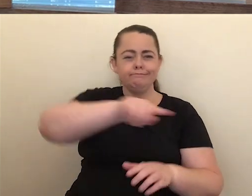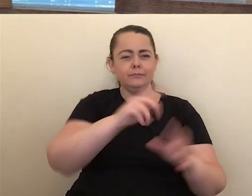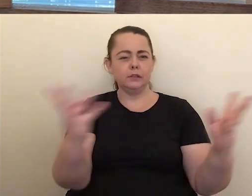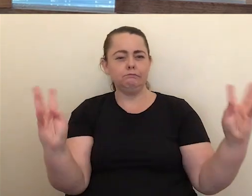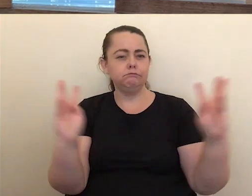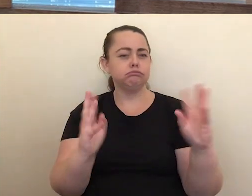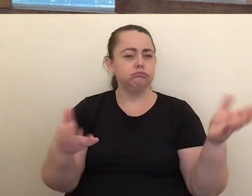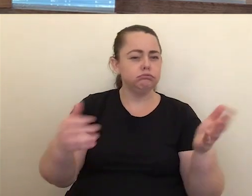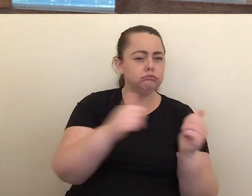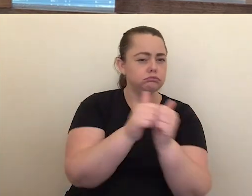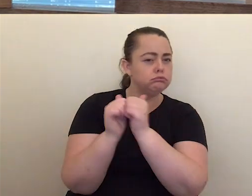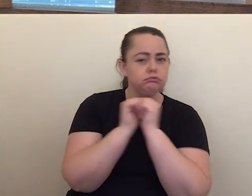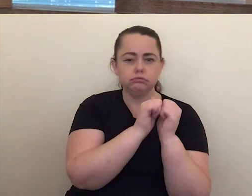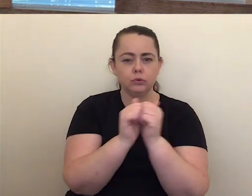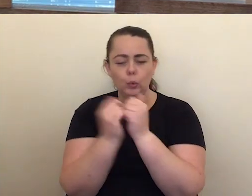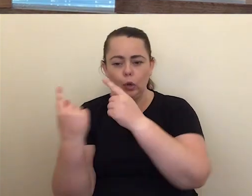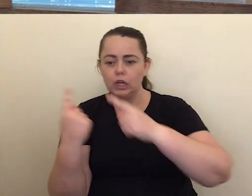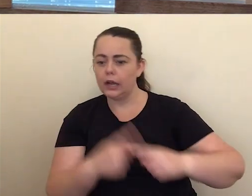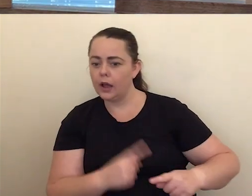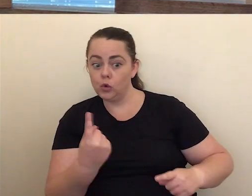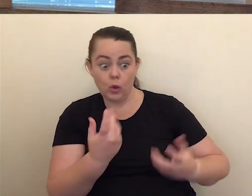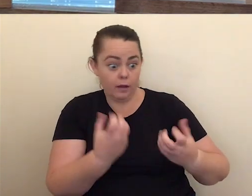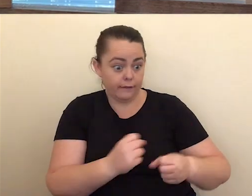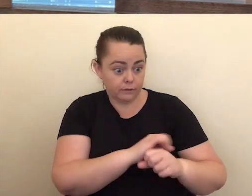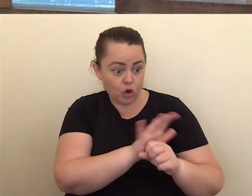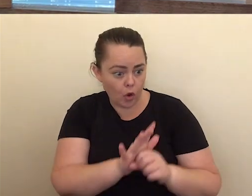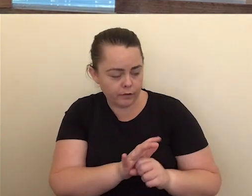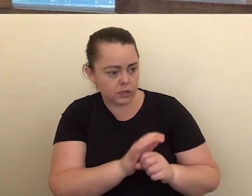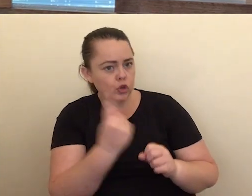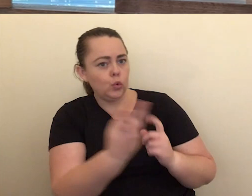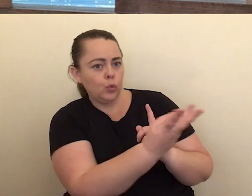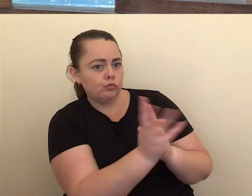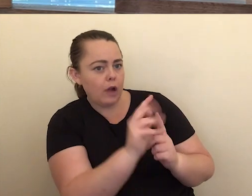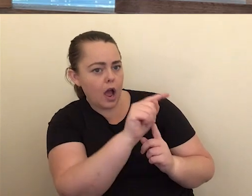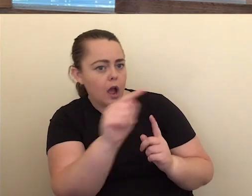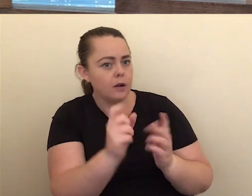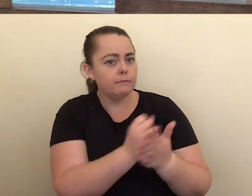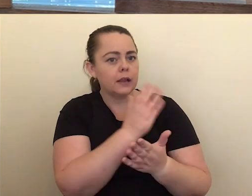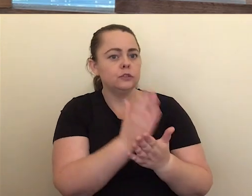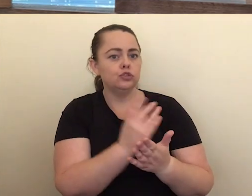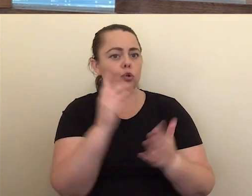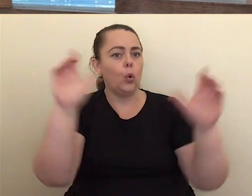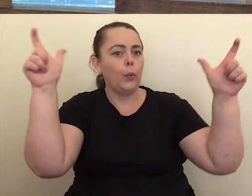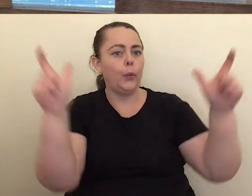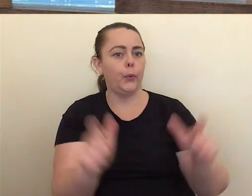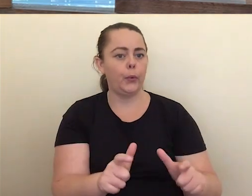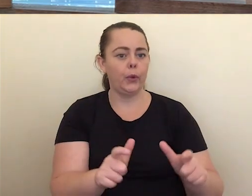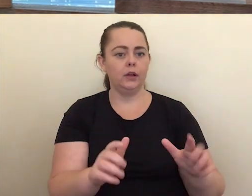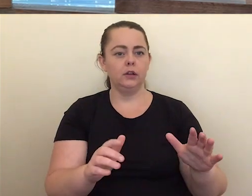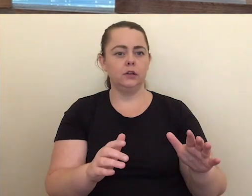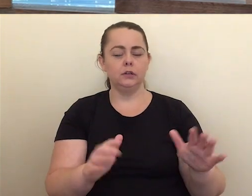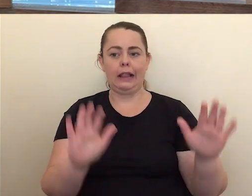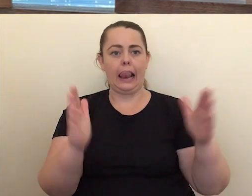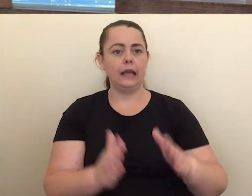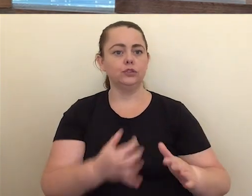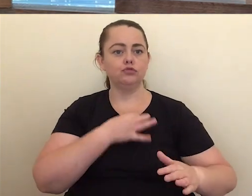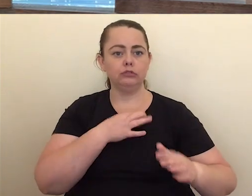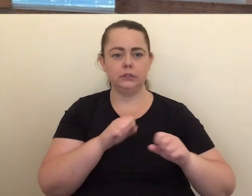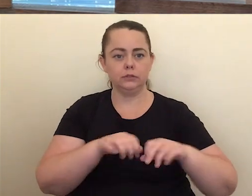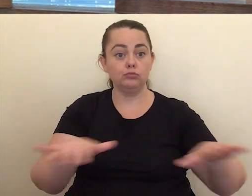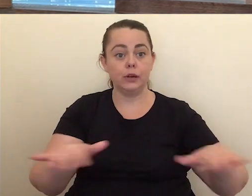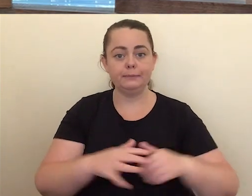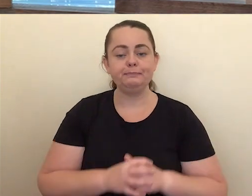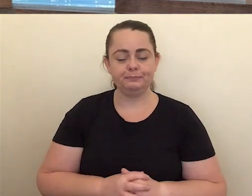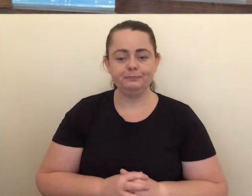cases and manage the cases in their contacts to prevent ongoing further transmission in the community and the impact of COVID on the community.